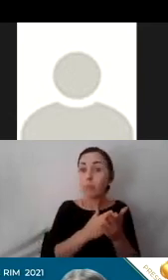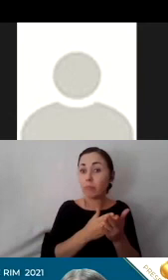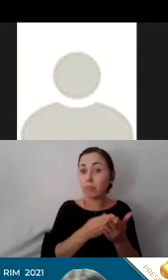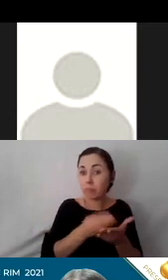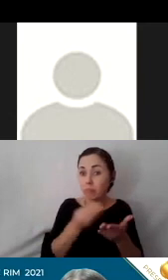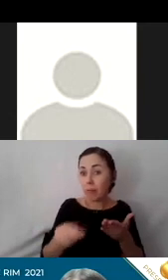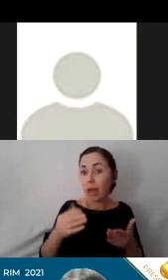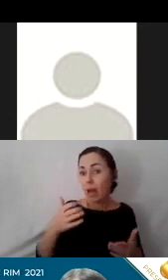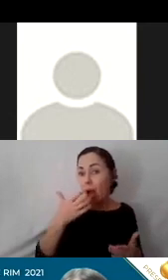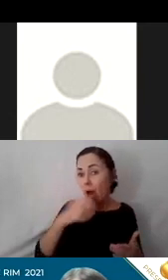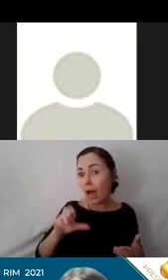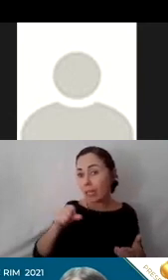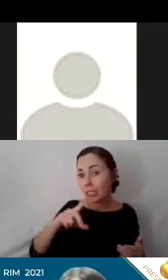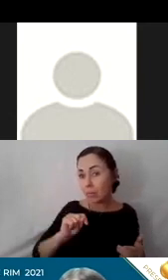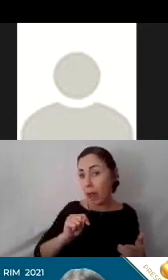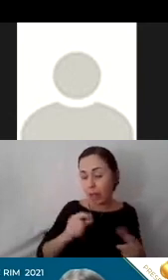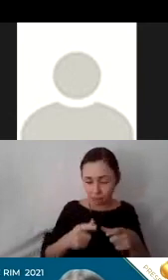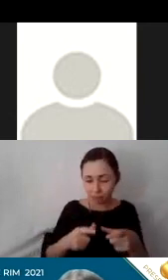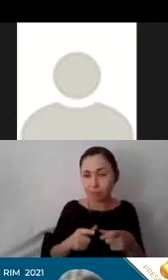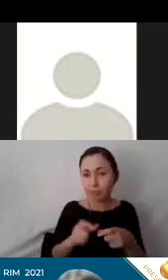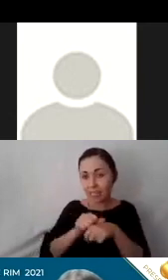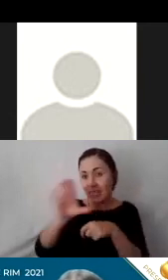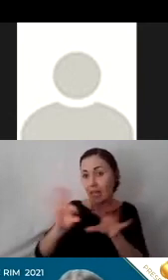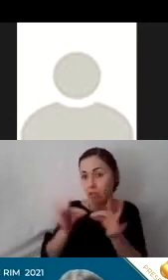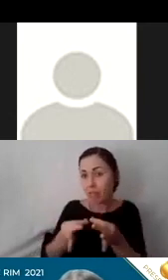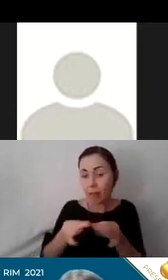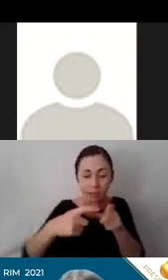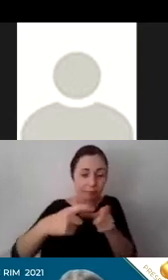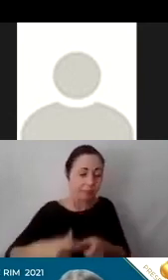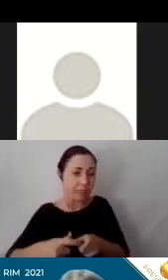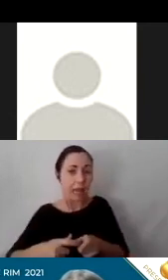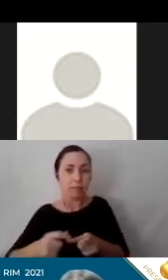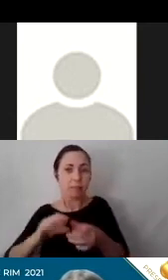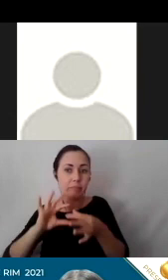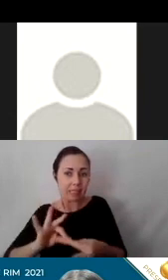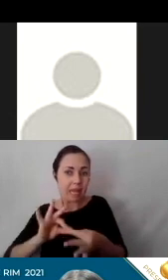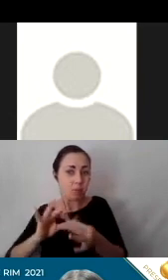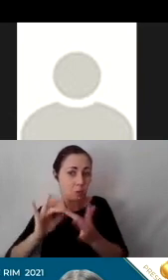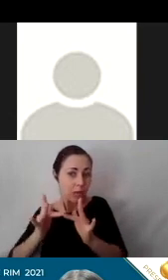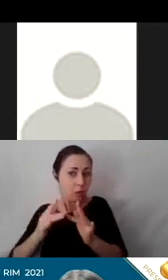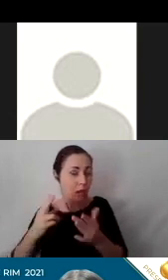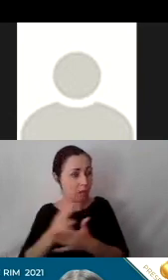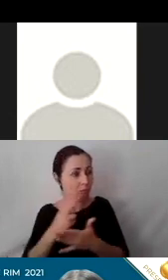given families, you know, the ability to use these hotspots. And Nicole, yes,